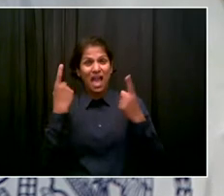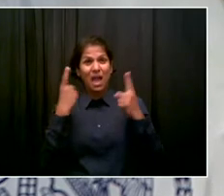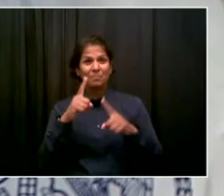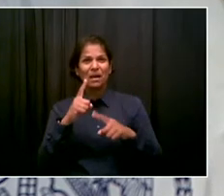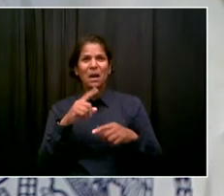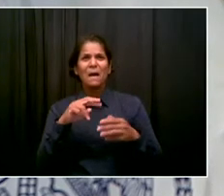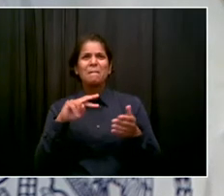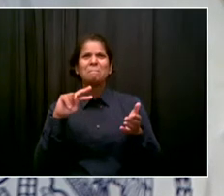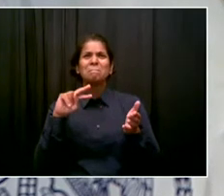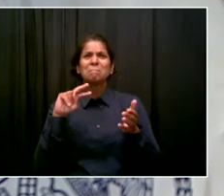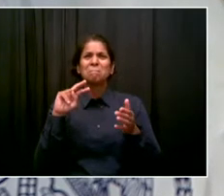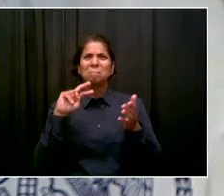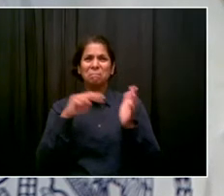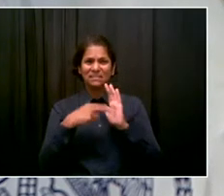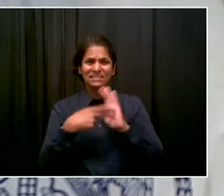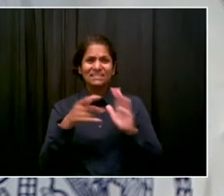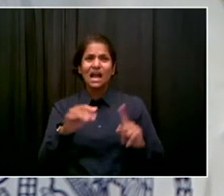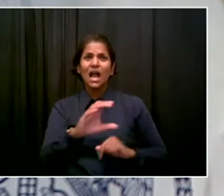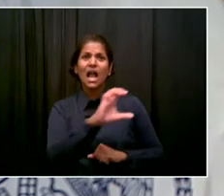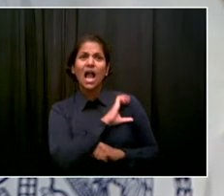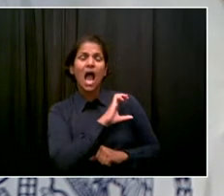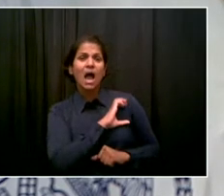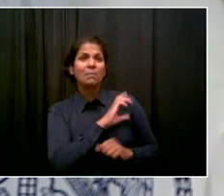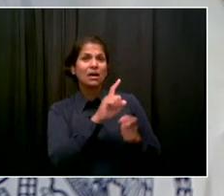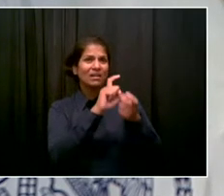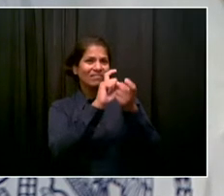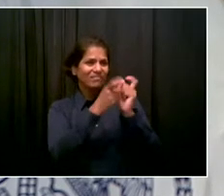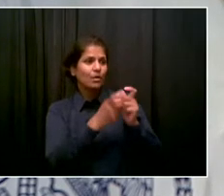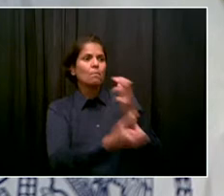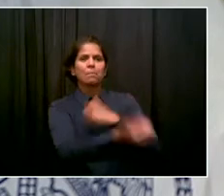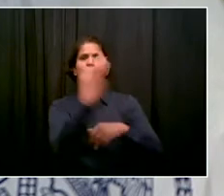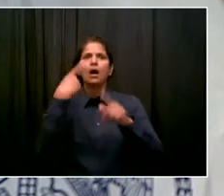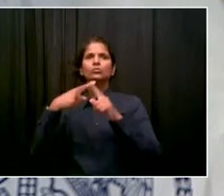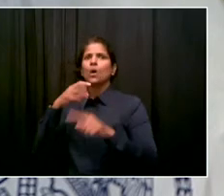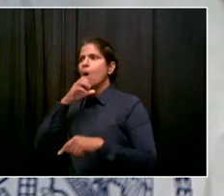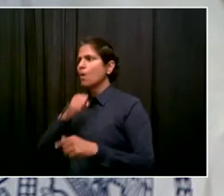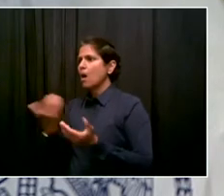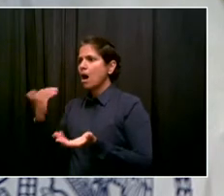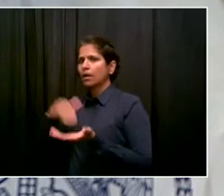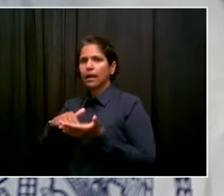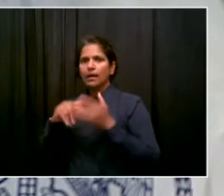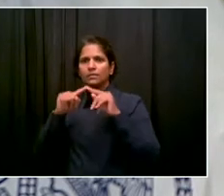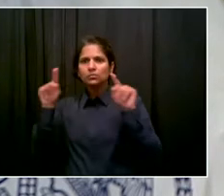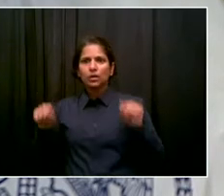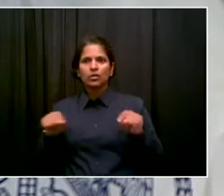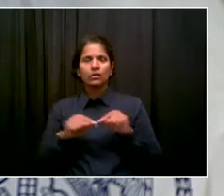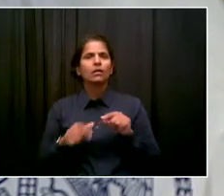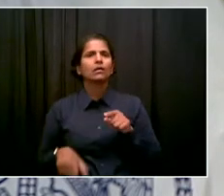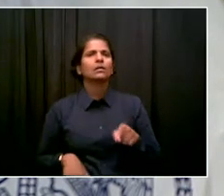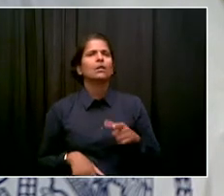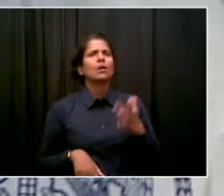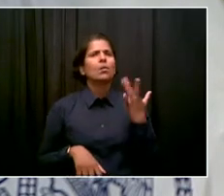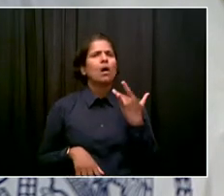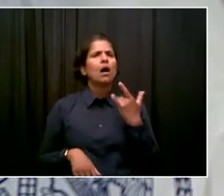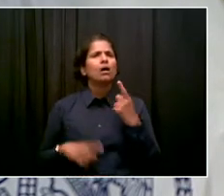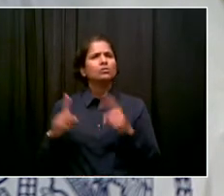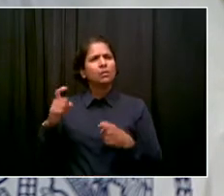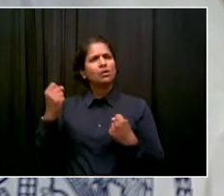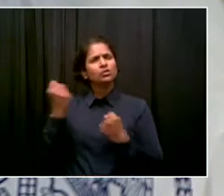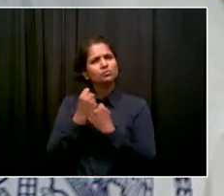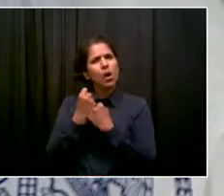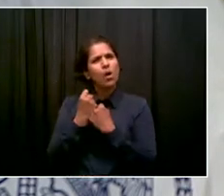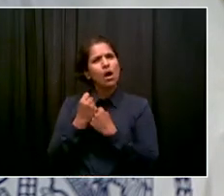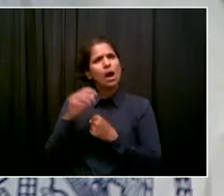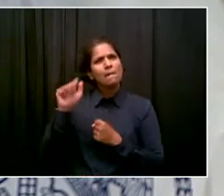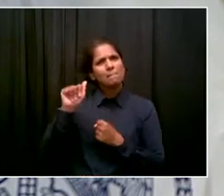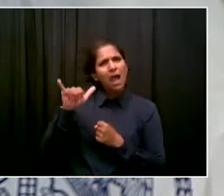out in favor of one of the progressives like your former employee, Maya Wiley, who's like very anti-Giuliani style policing? Well,